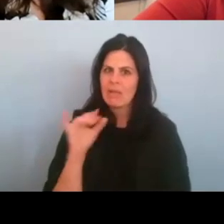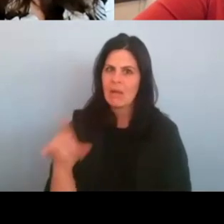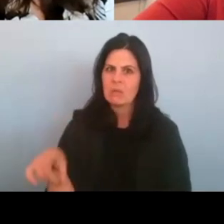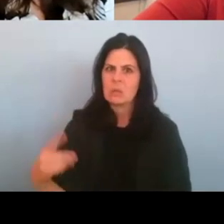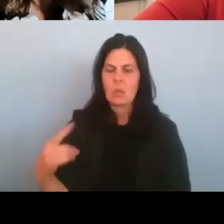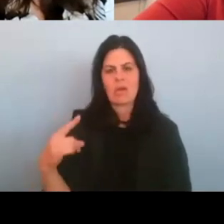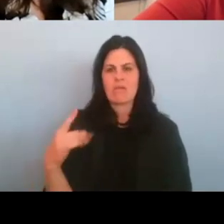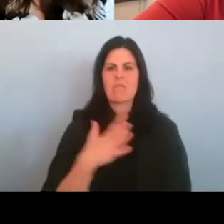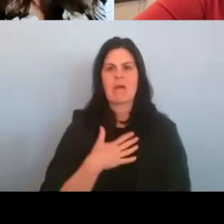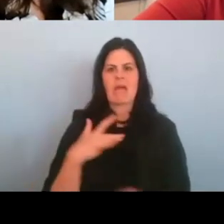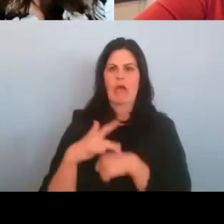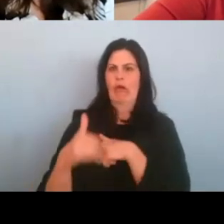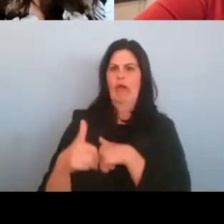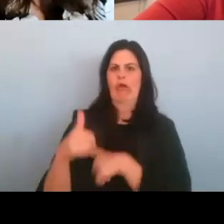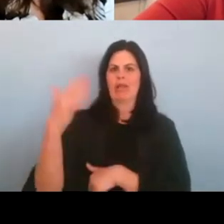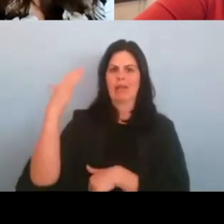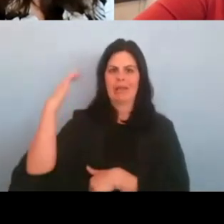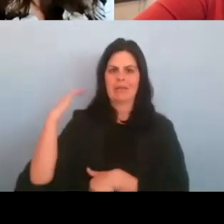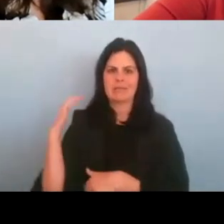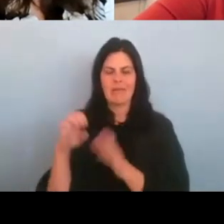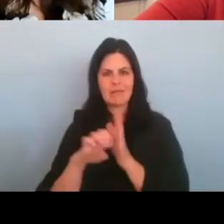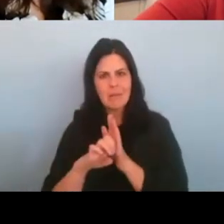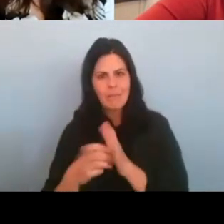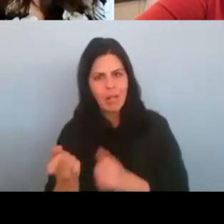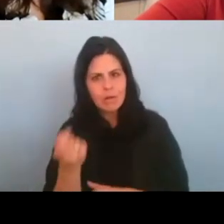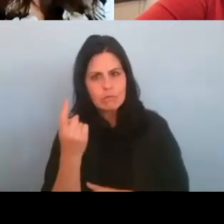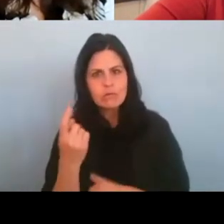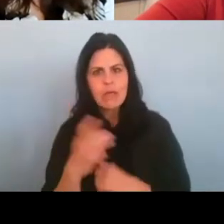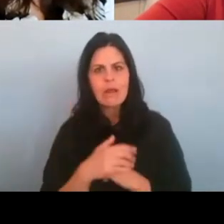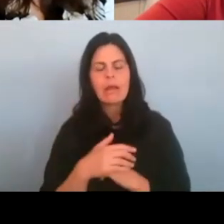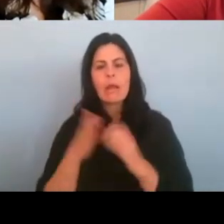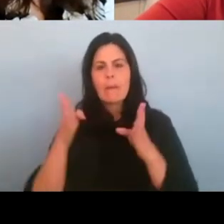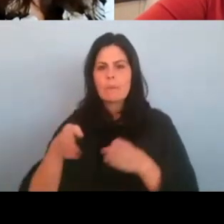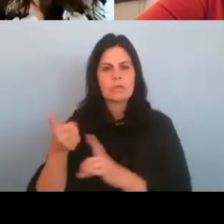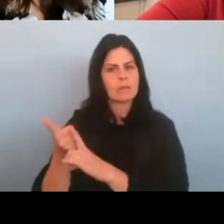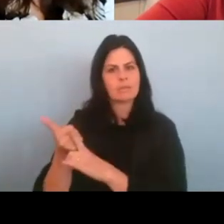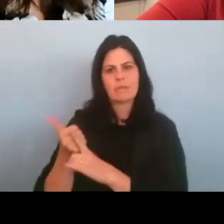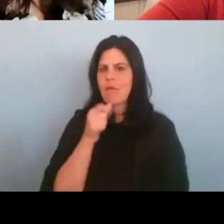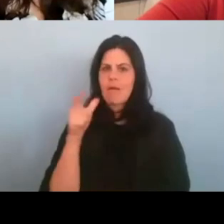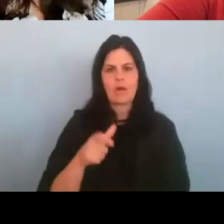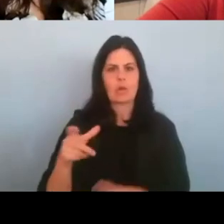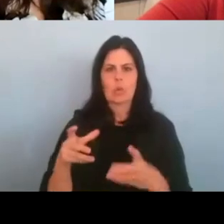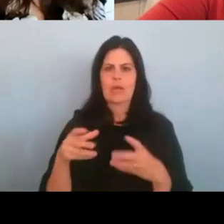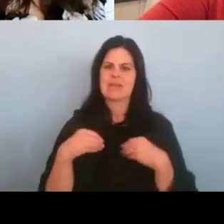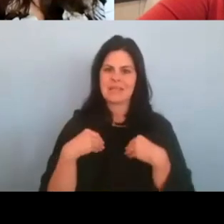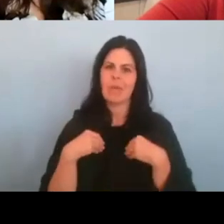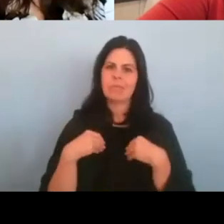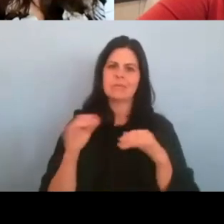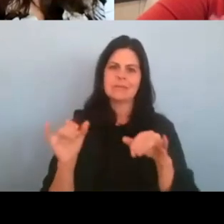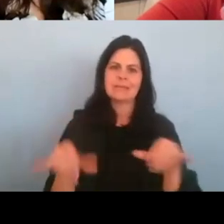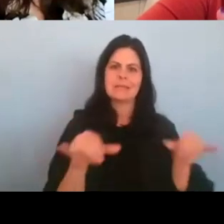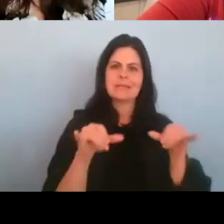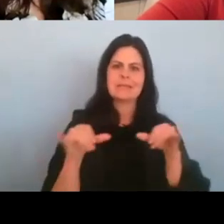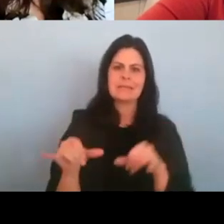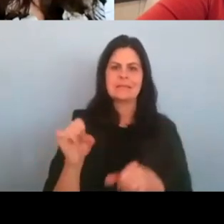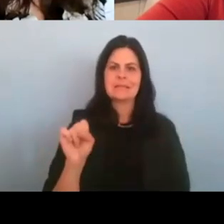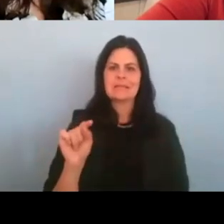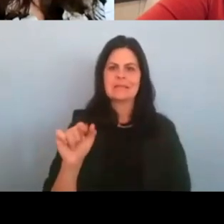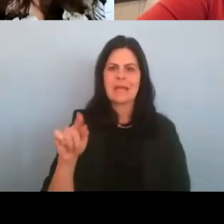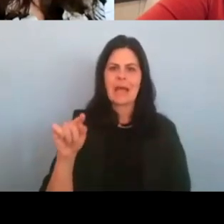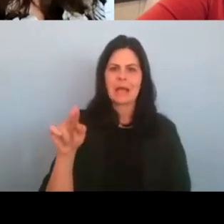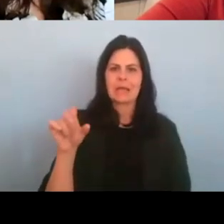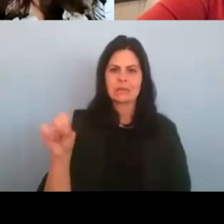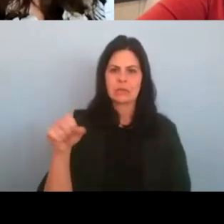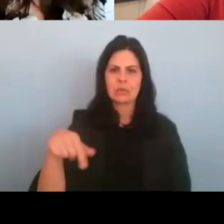examples of understanding that a person doesn't need to accept the status quo and can speak up to make